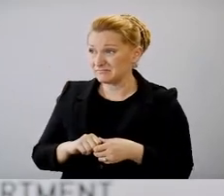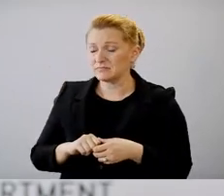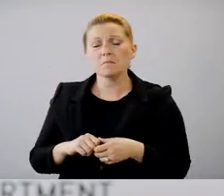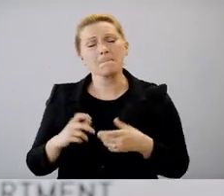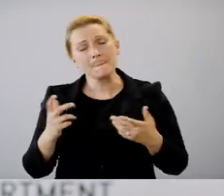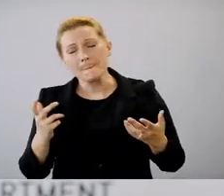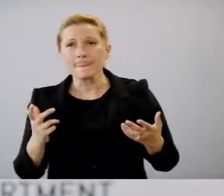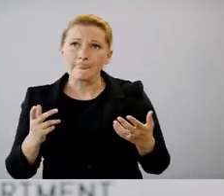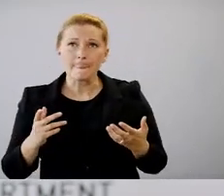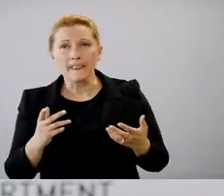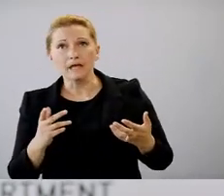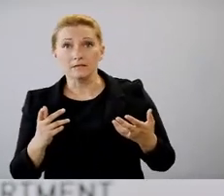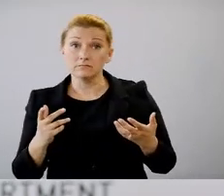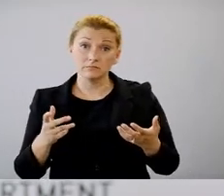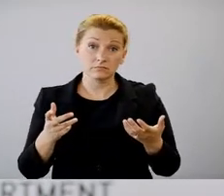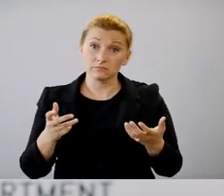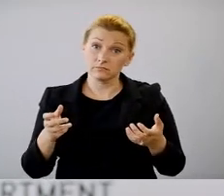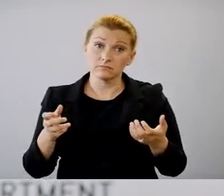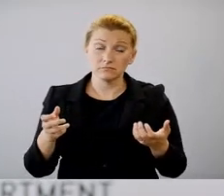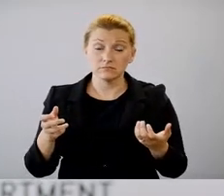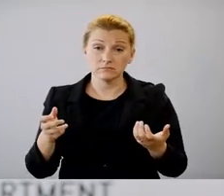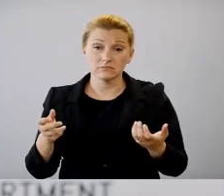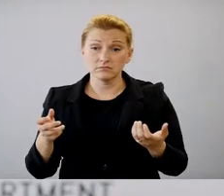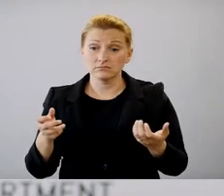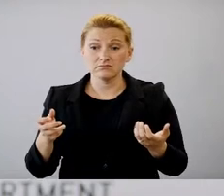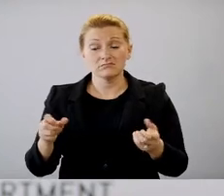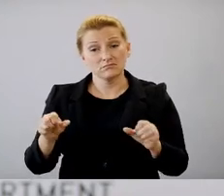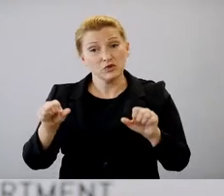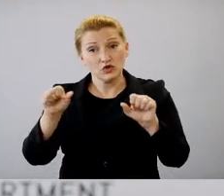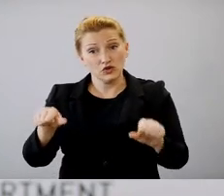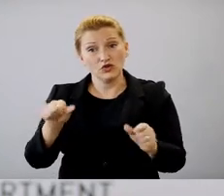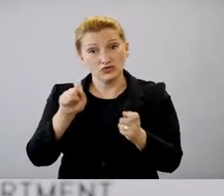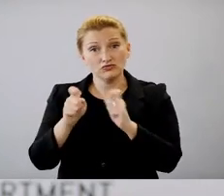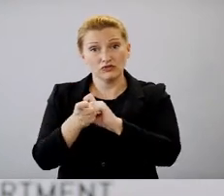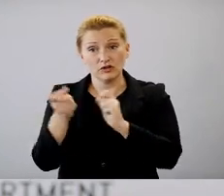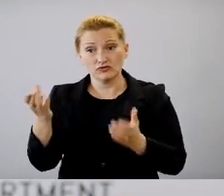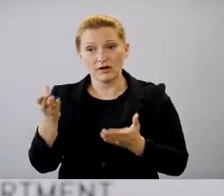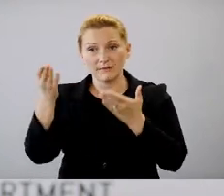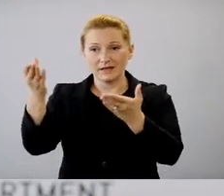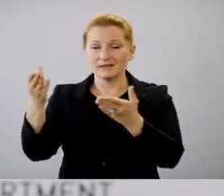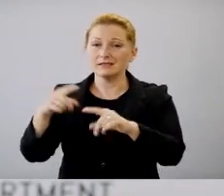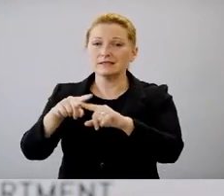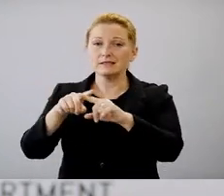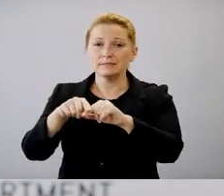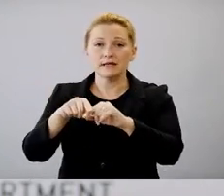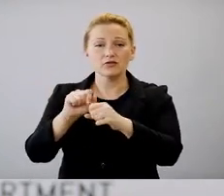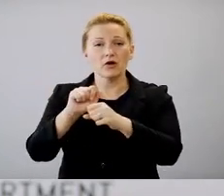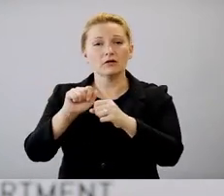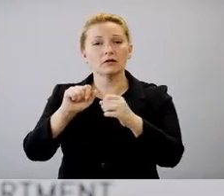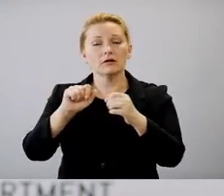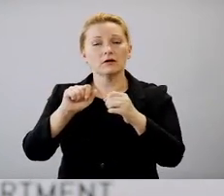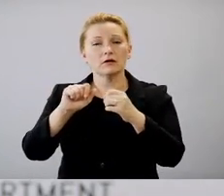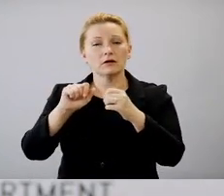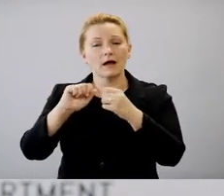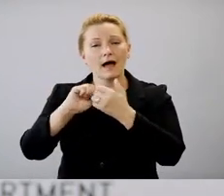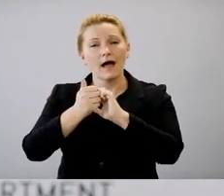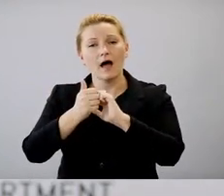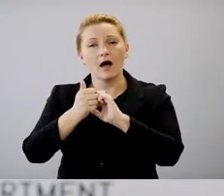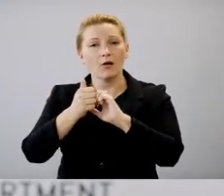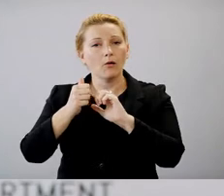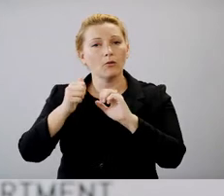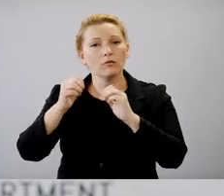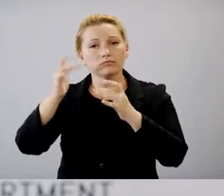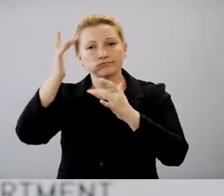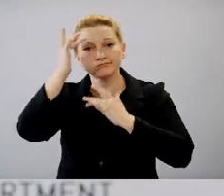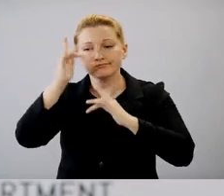So, you know, there could be changes to the recommendations based on the community transmission. Um, you know,